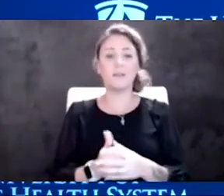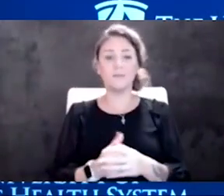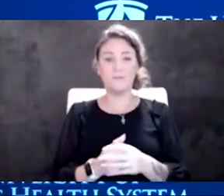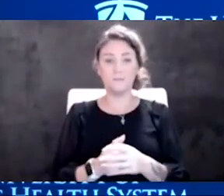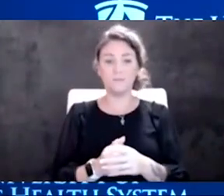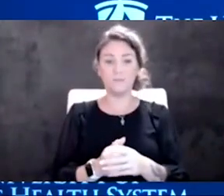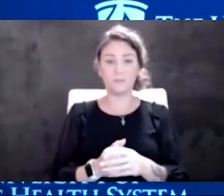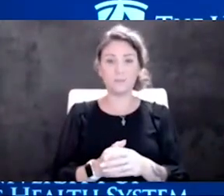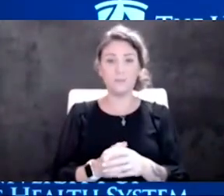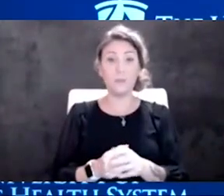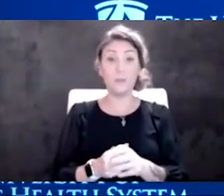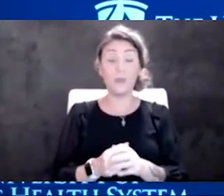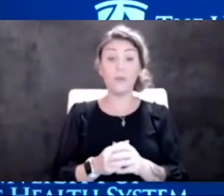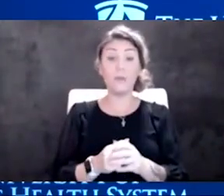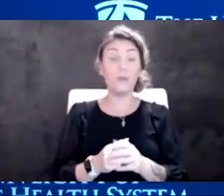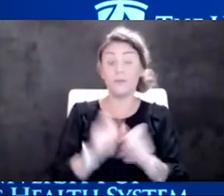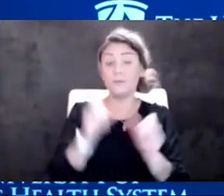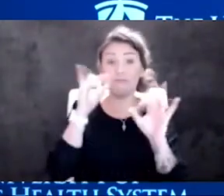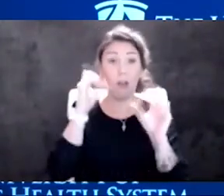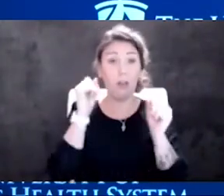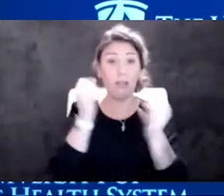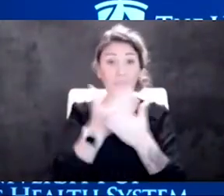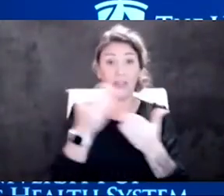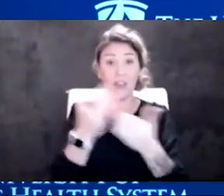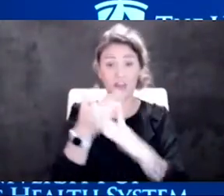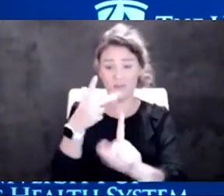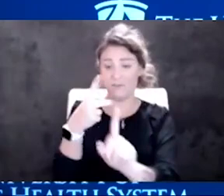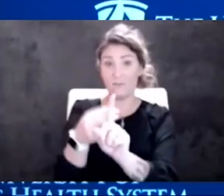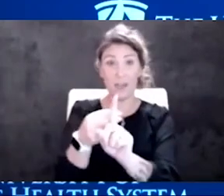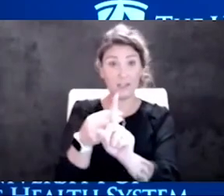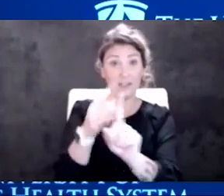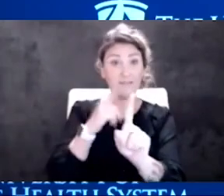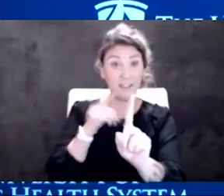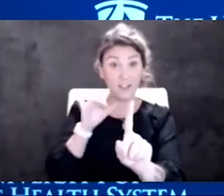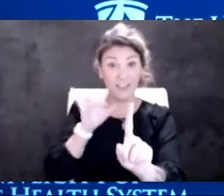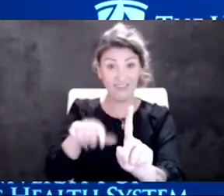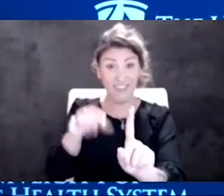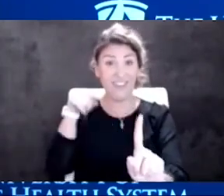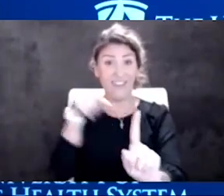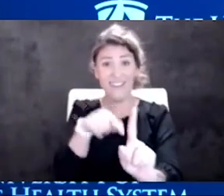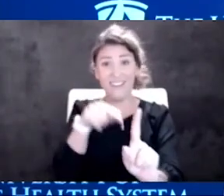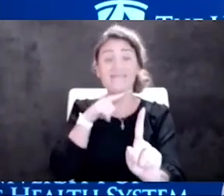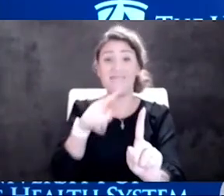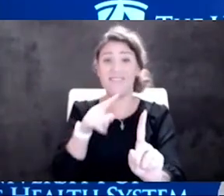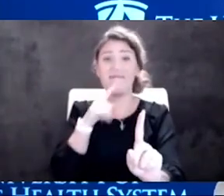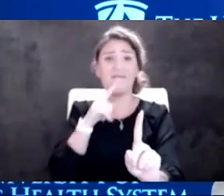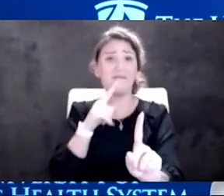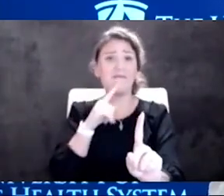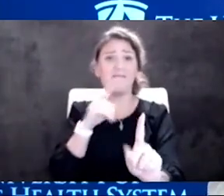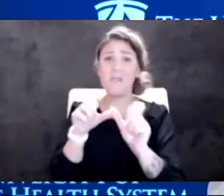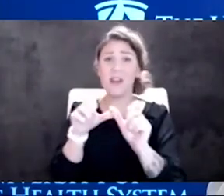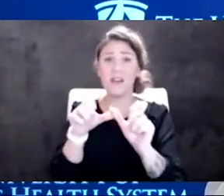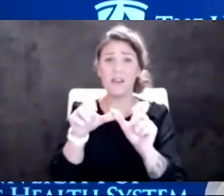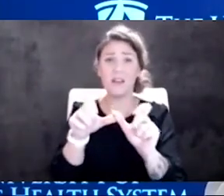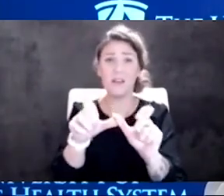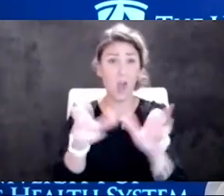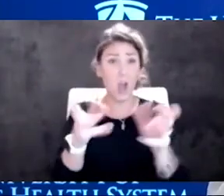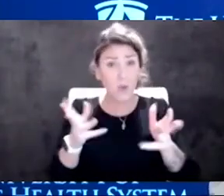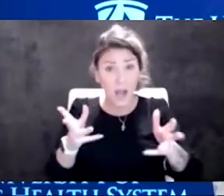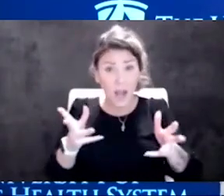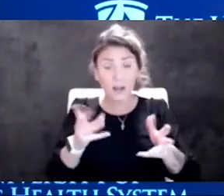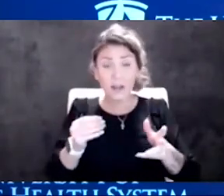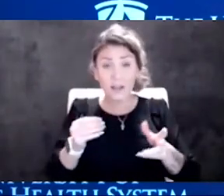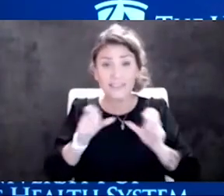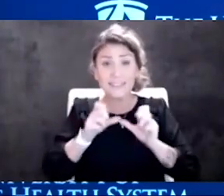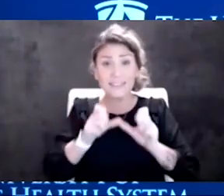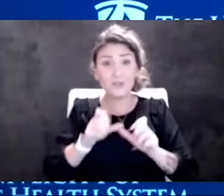thing here is that the vaccinations have been this in endurable and durable already and continue to protect us.